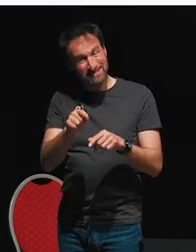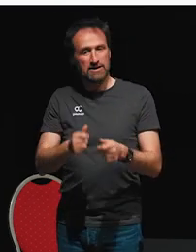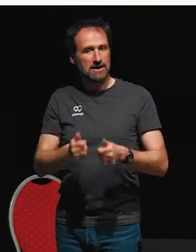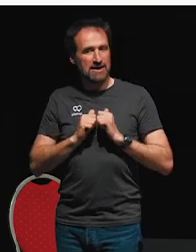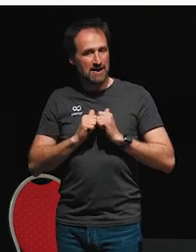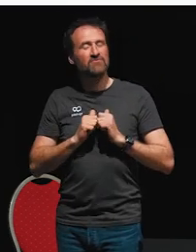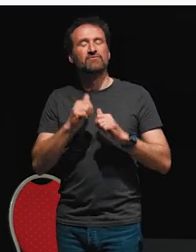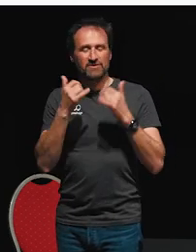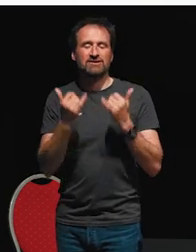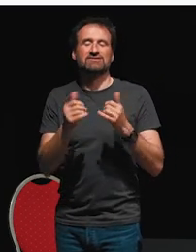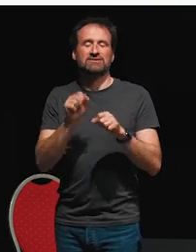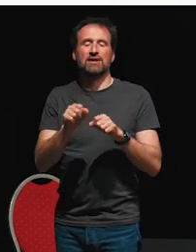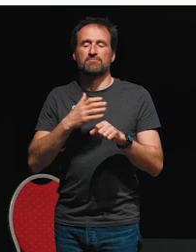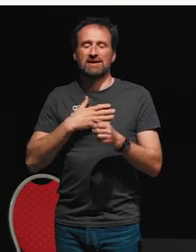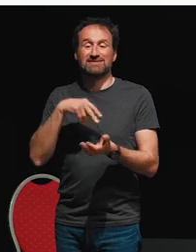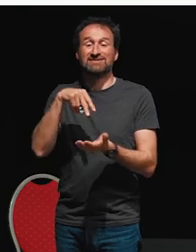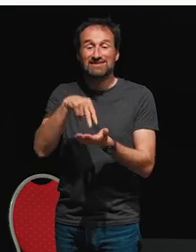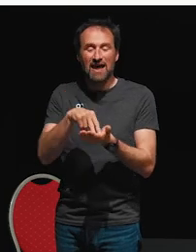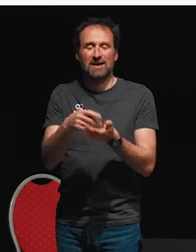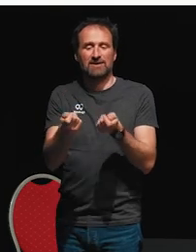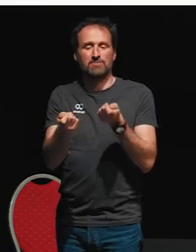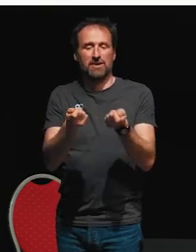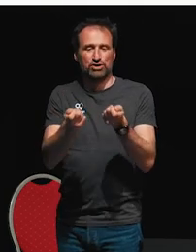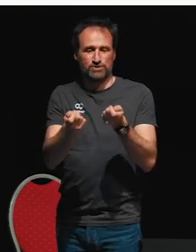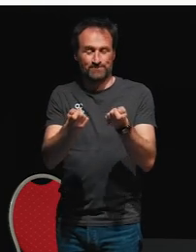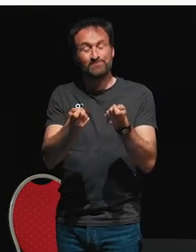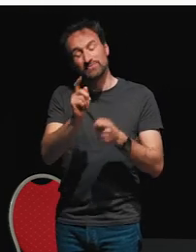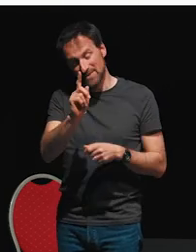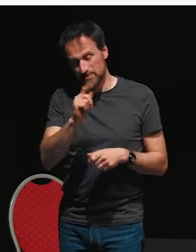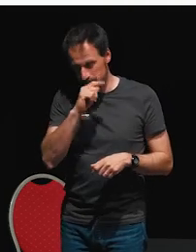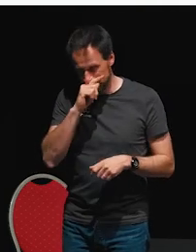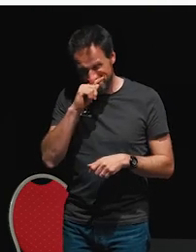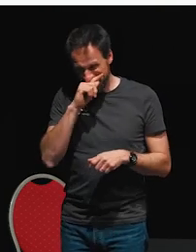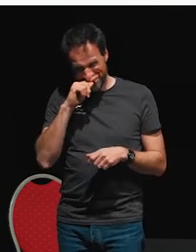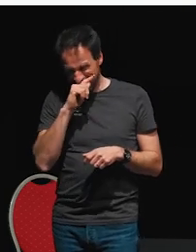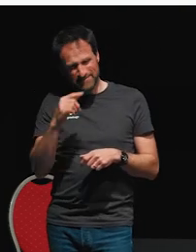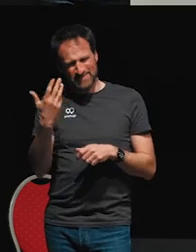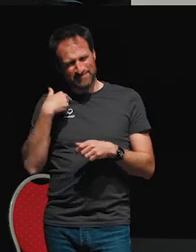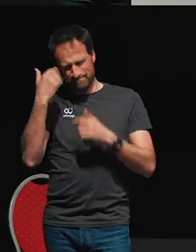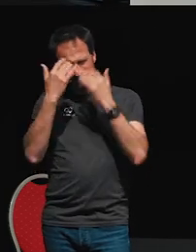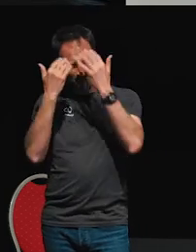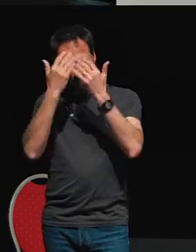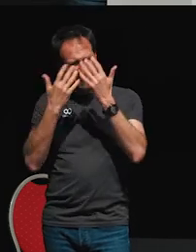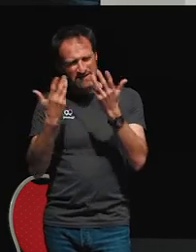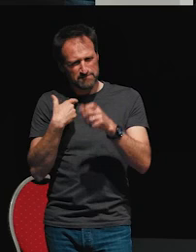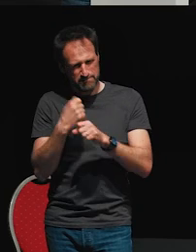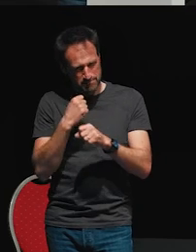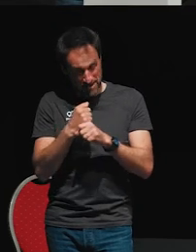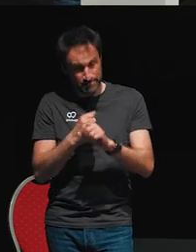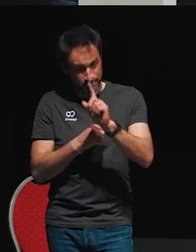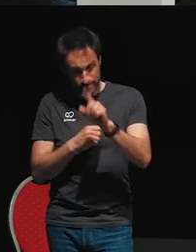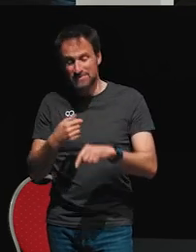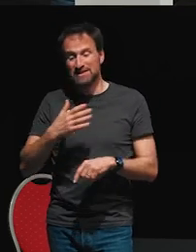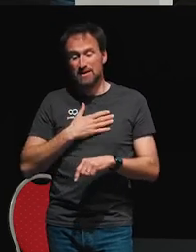manage state. And I want to first show you what I'm thinking about doing here. So what I want,